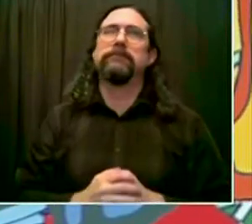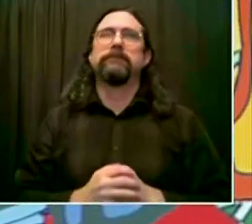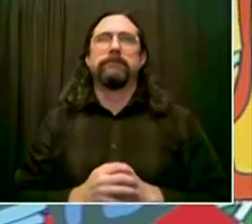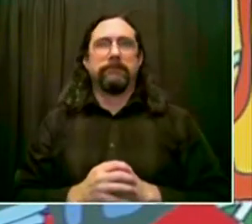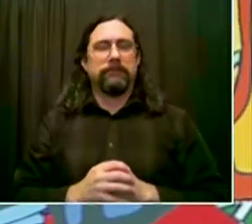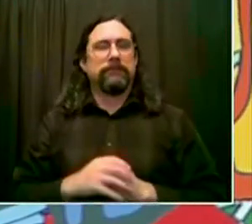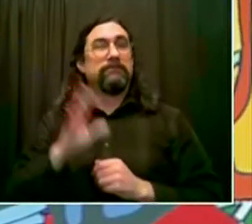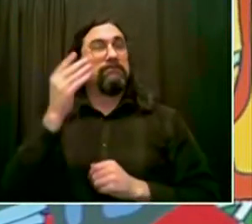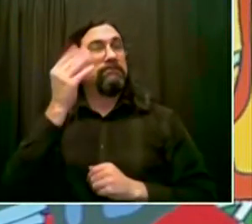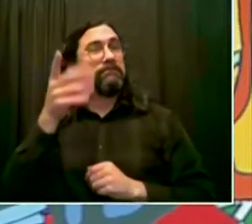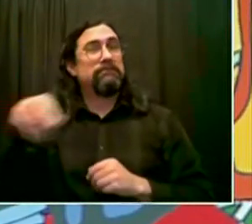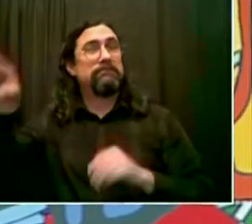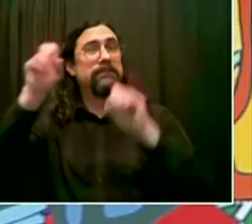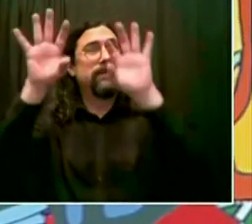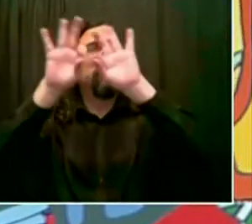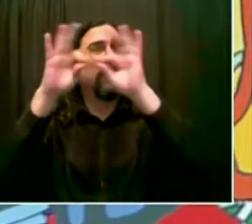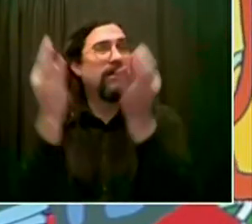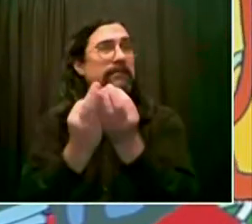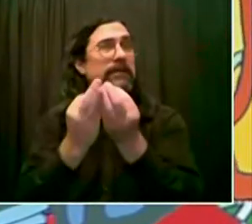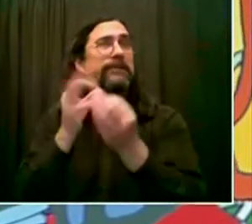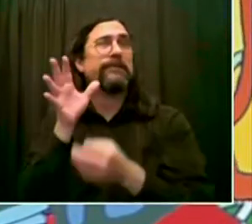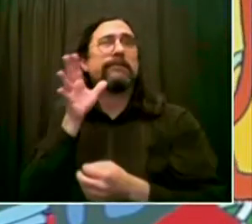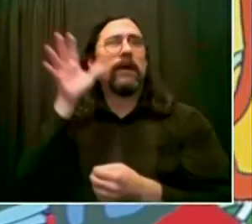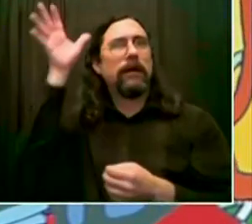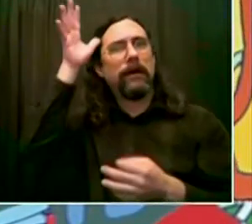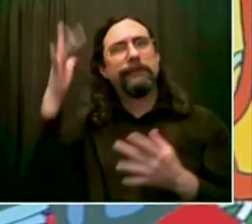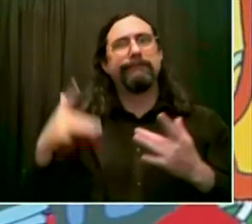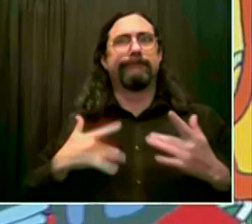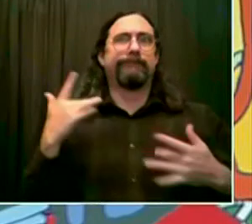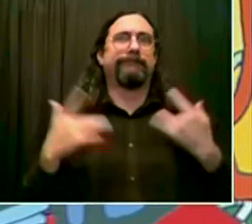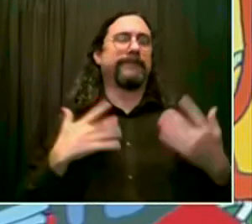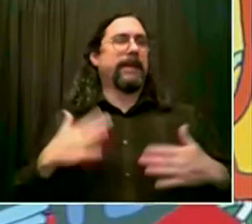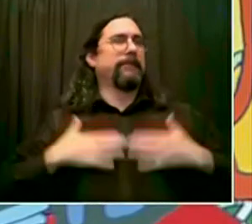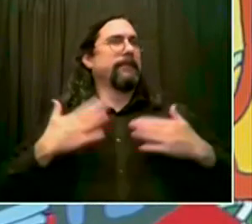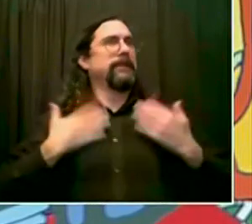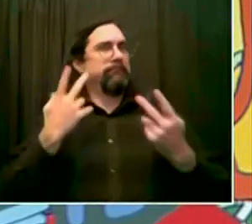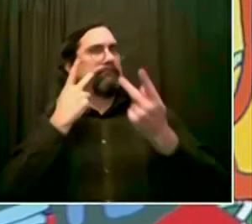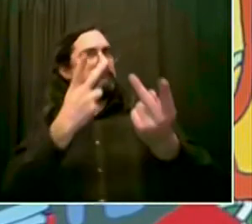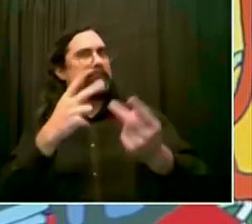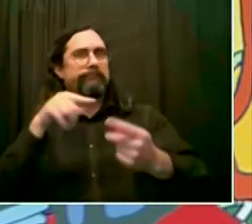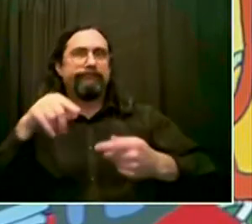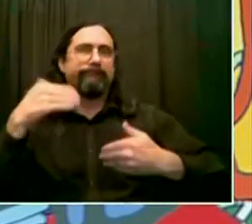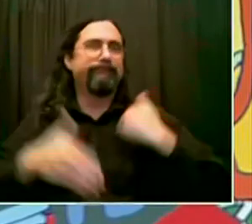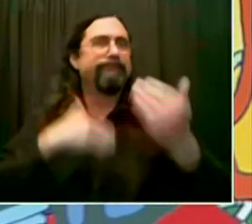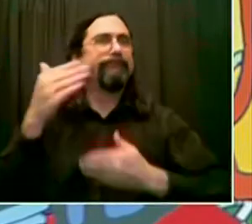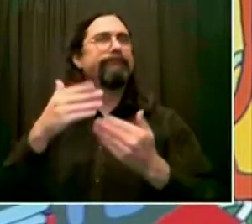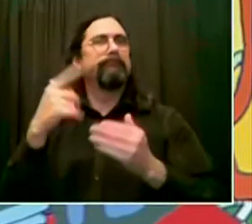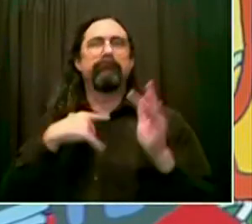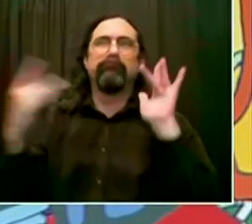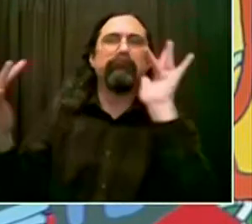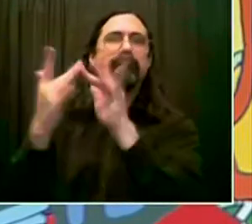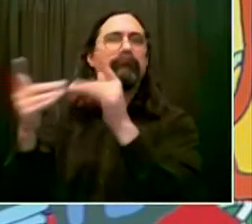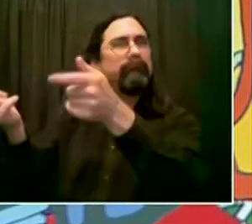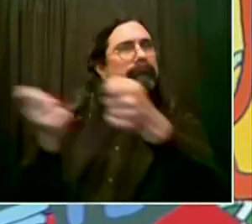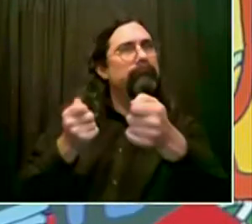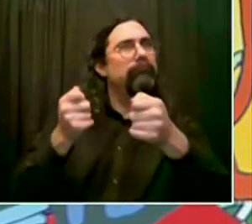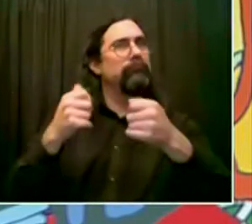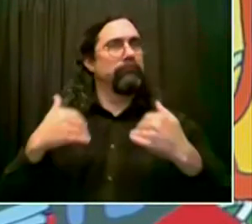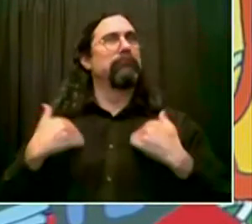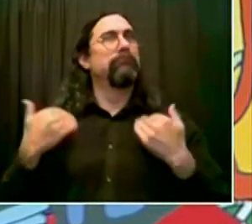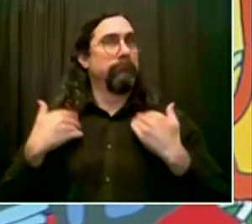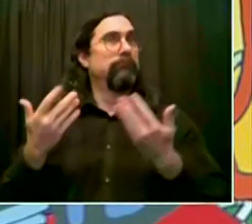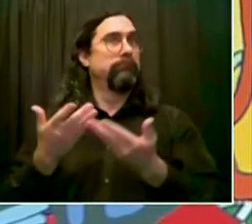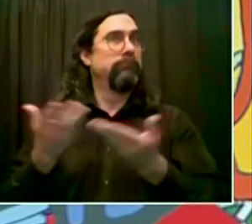12 through 17 year olds, 118,000 New York kids have already been